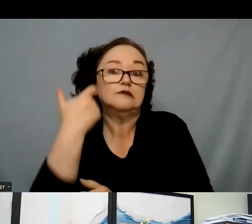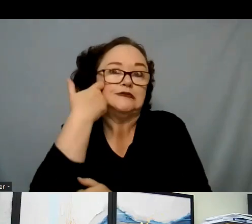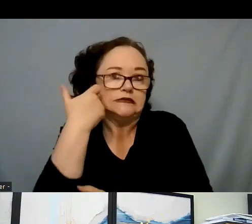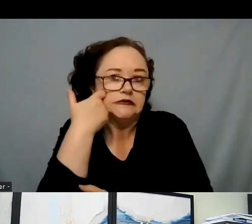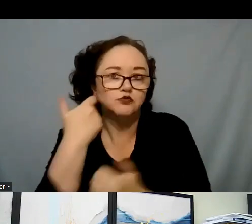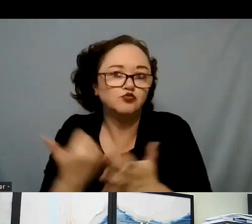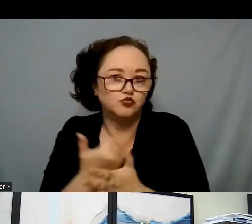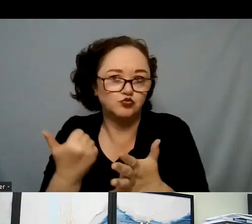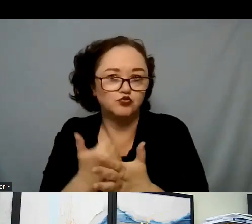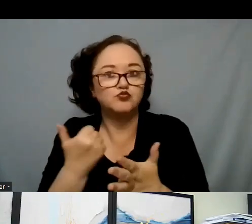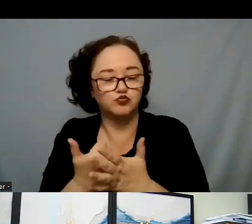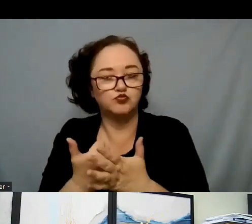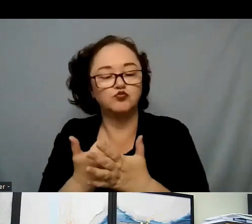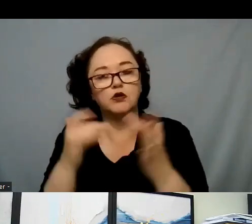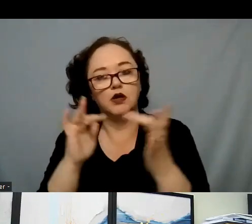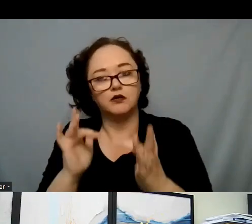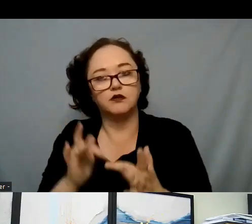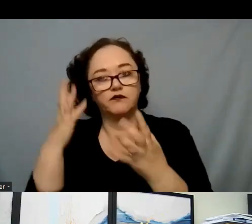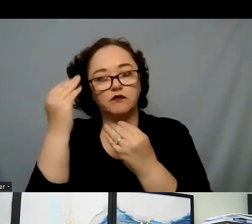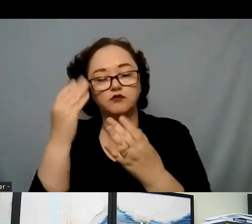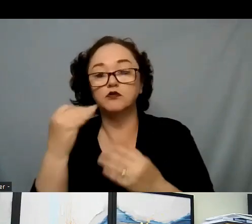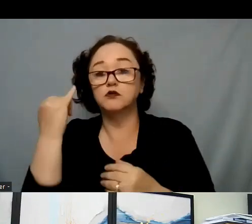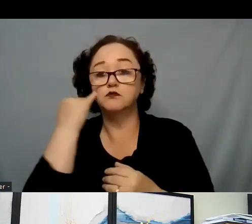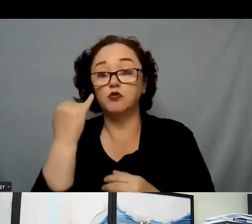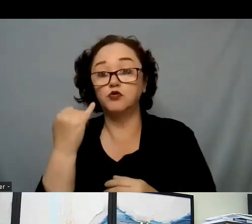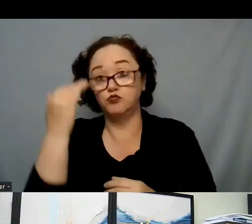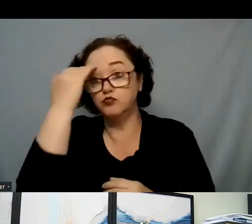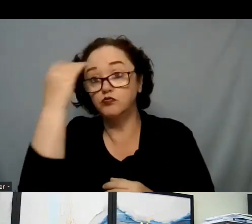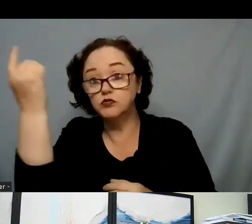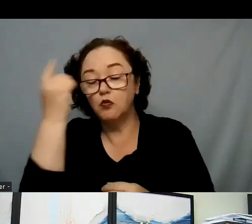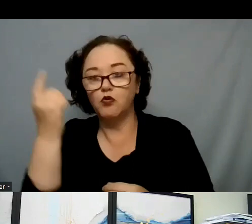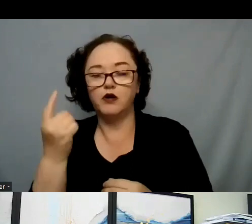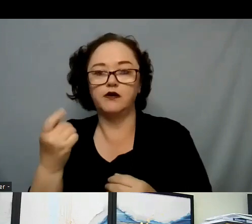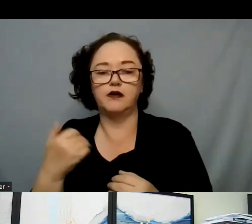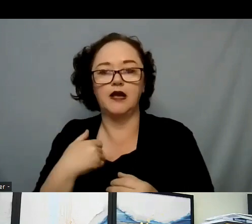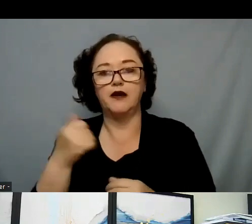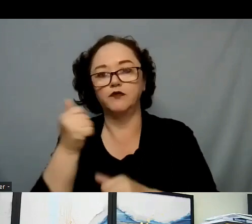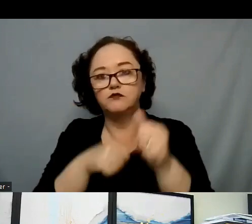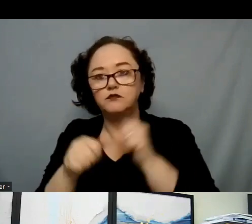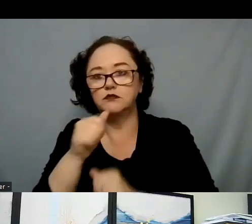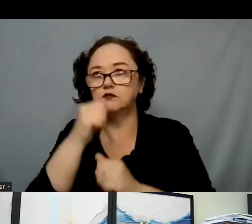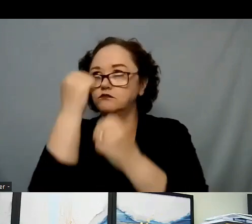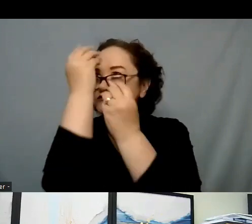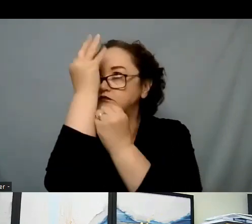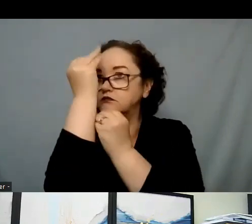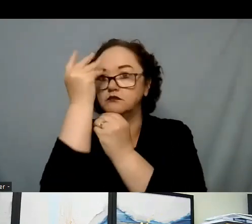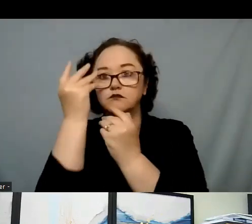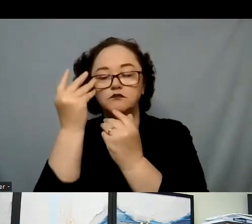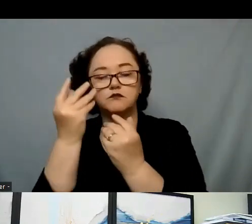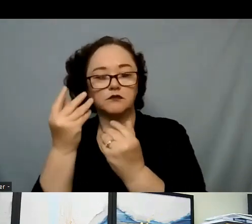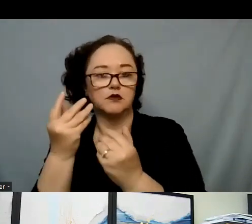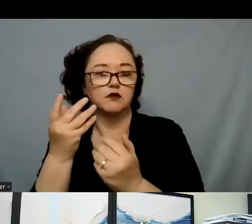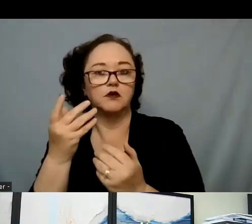know who's experiencing suicidal ideation and where you can get support and that's a national number